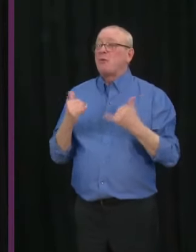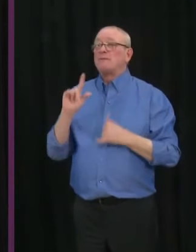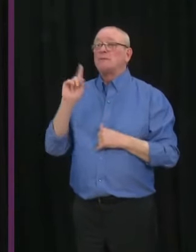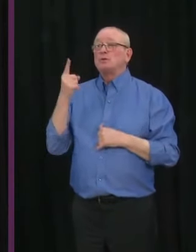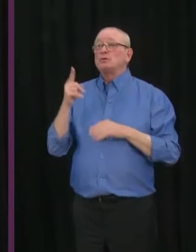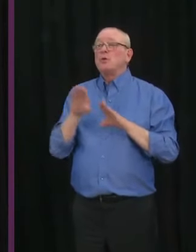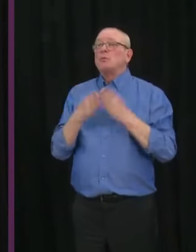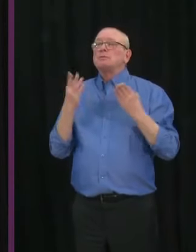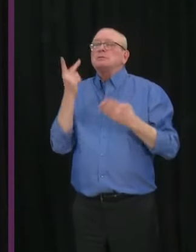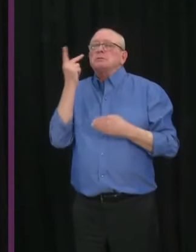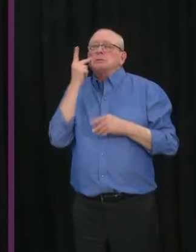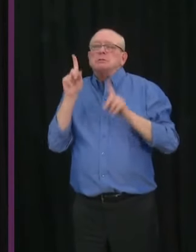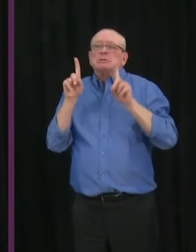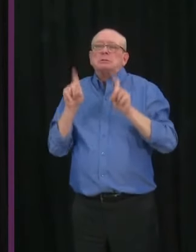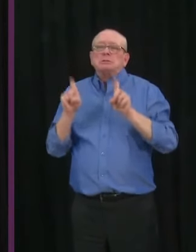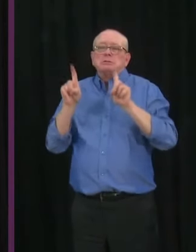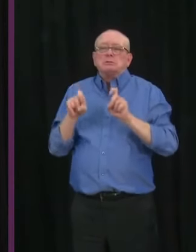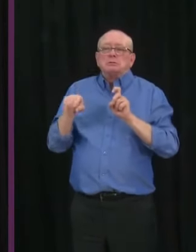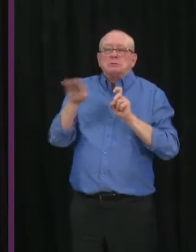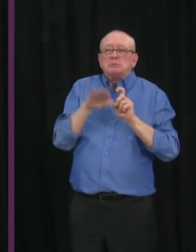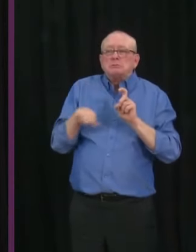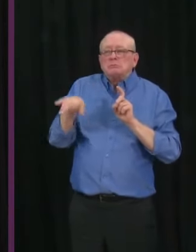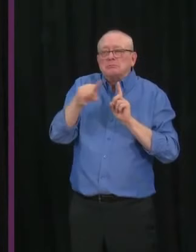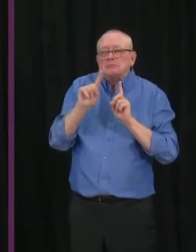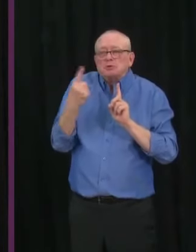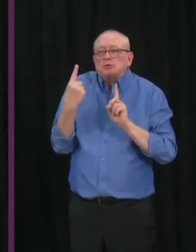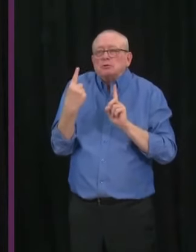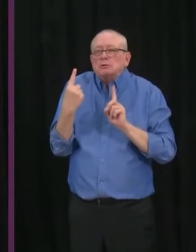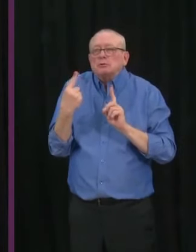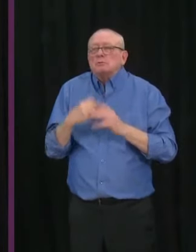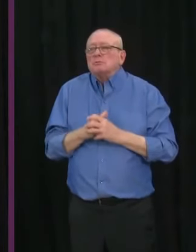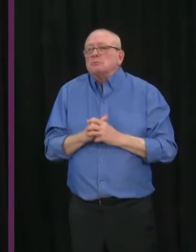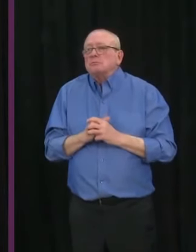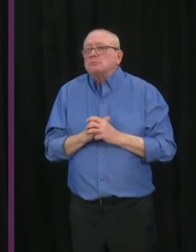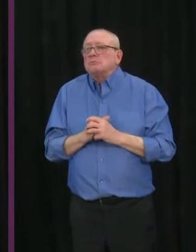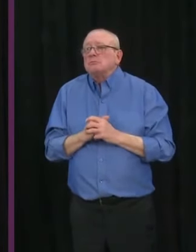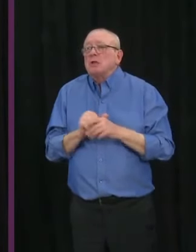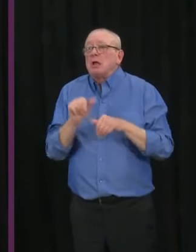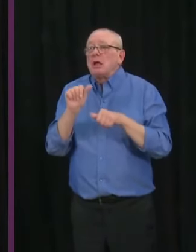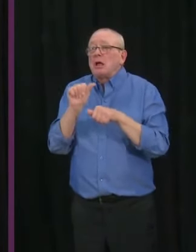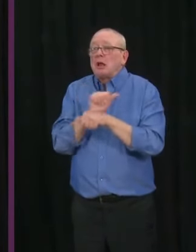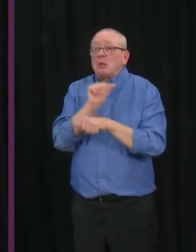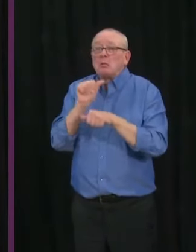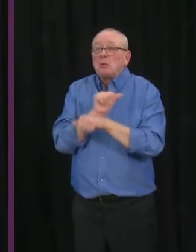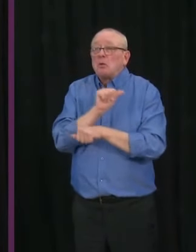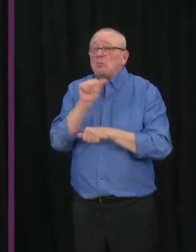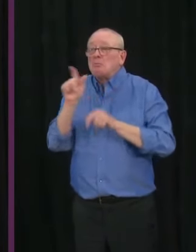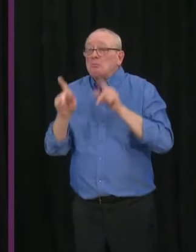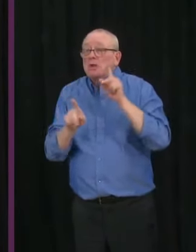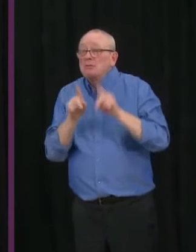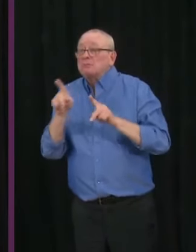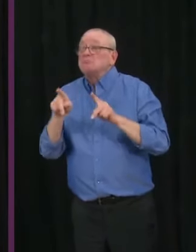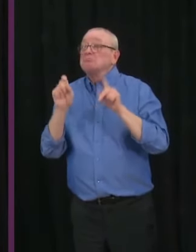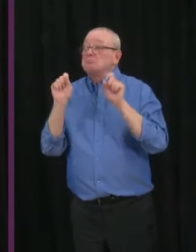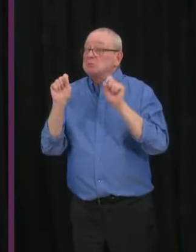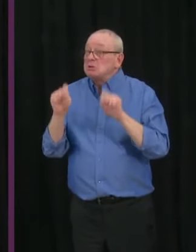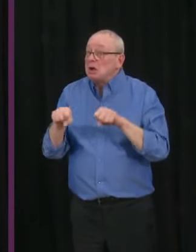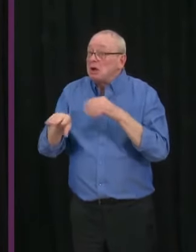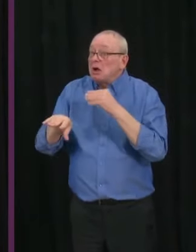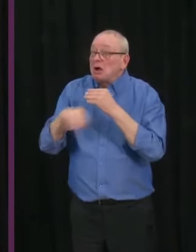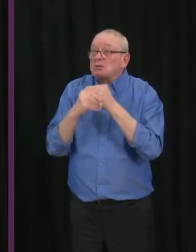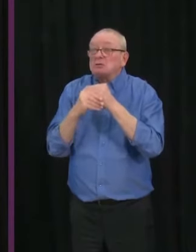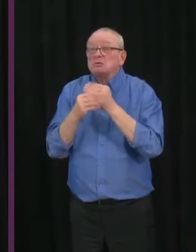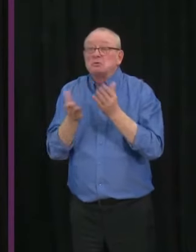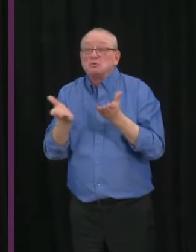opportunity to give Albertans a little bit more freedom and the ability to do a few more